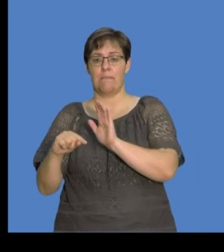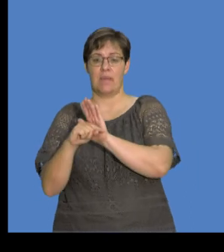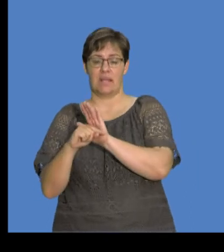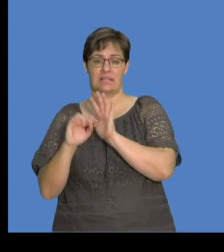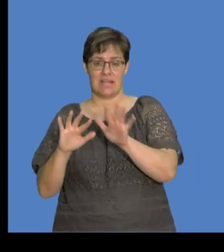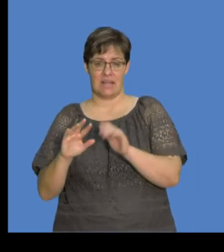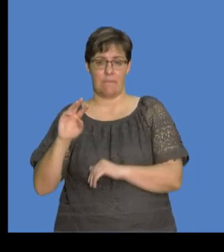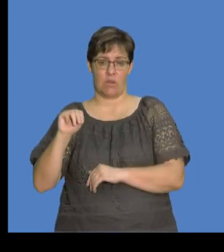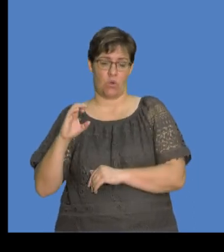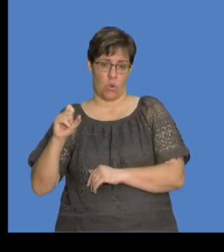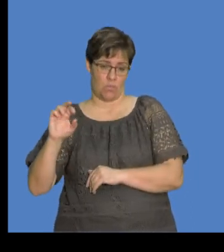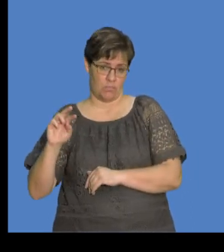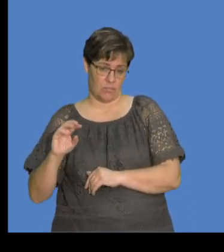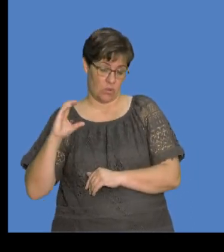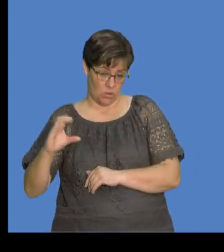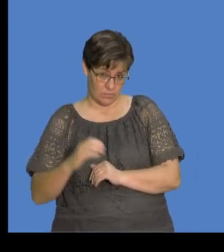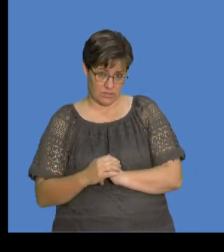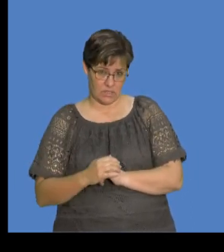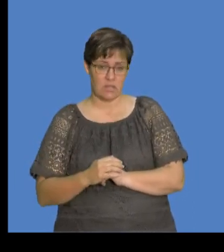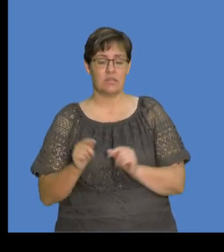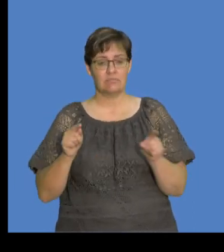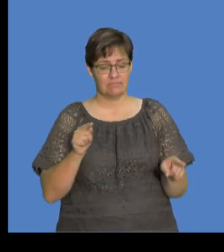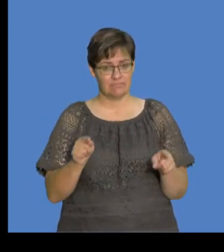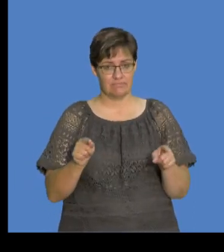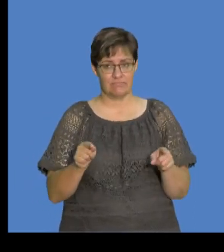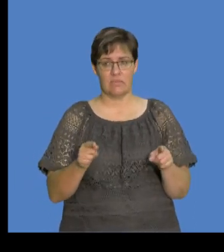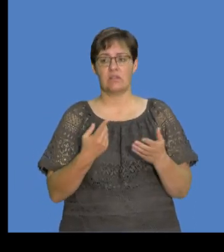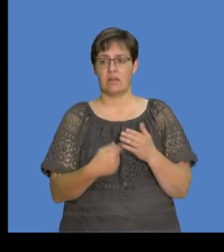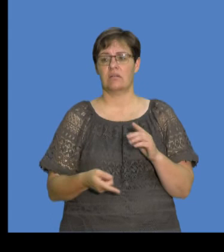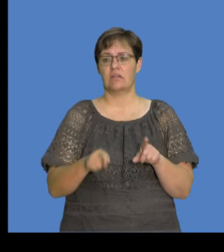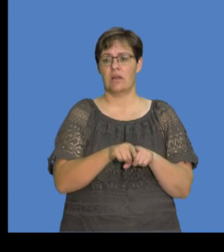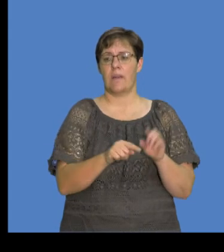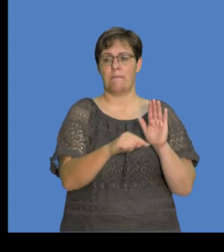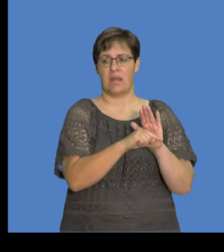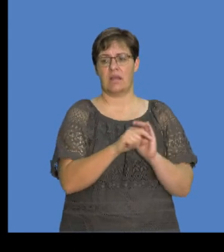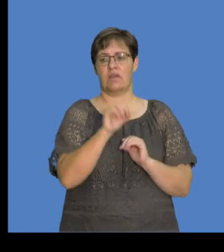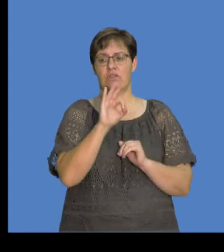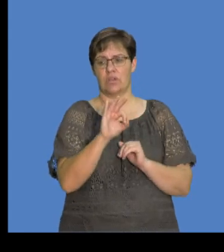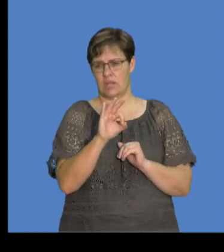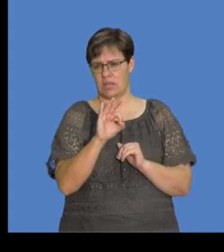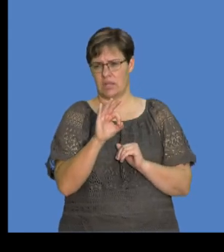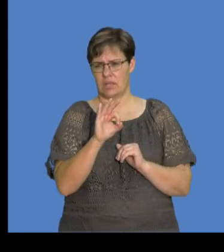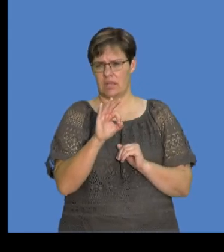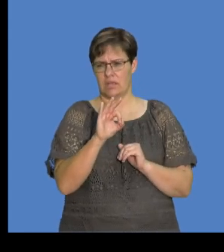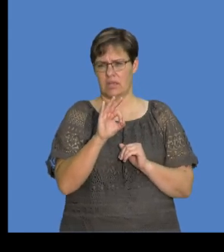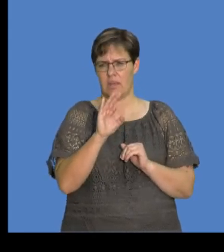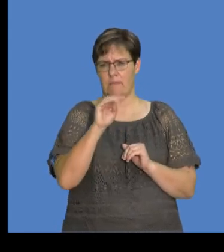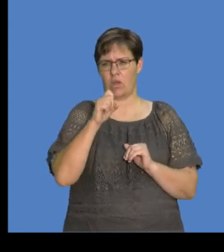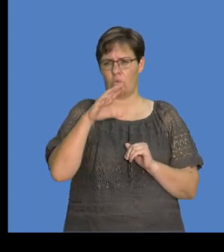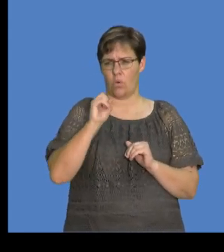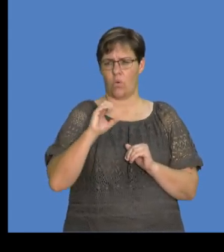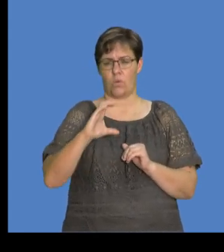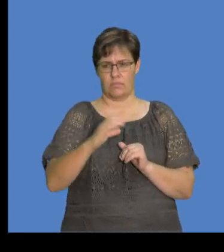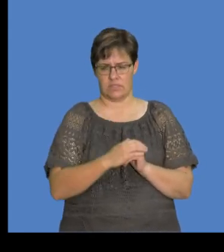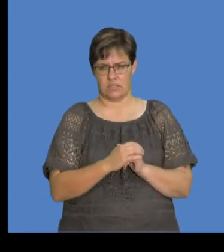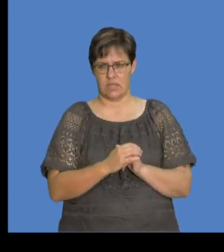microcoulombs. They are separated on the charge. On each sphere is negative 3 microcoulombs, okay? Determine the size of